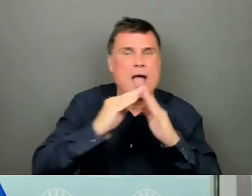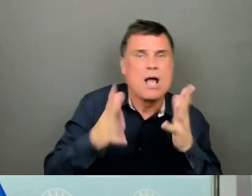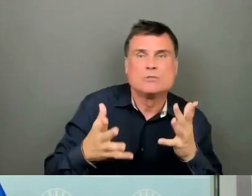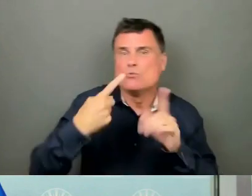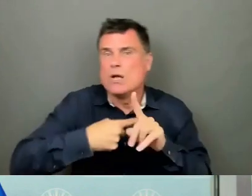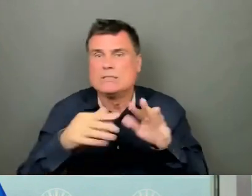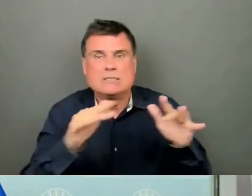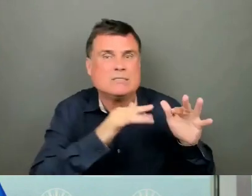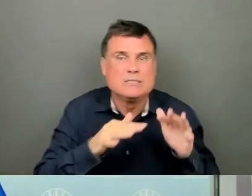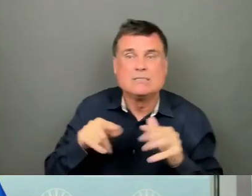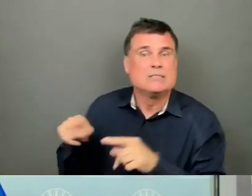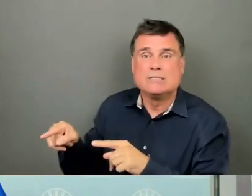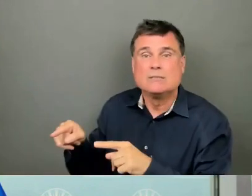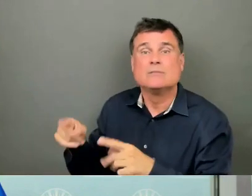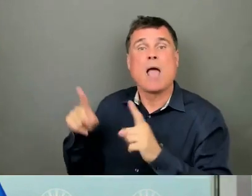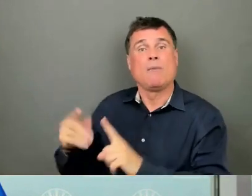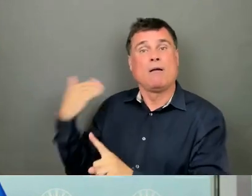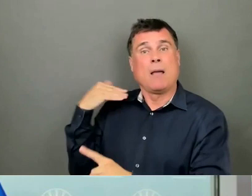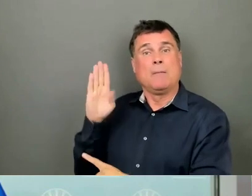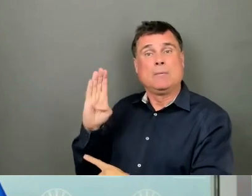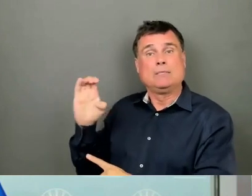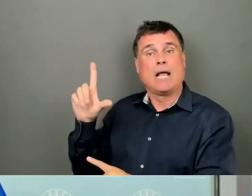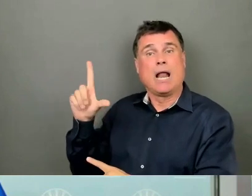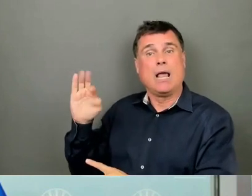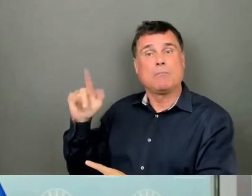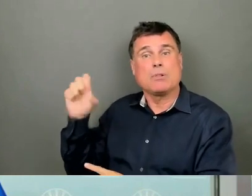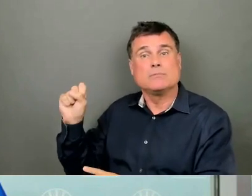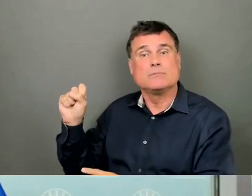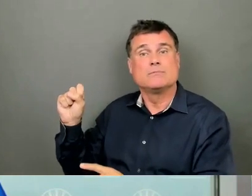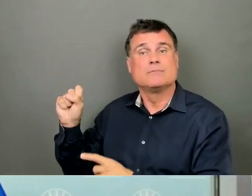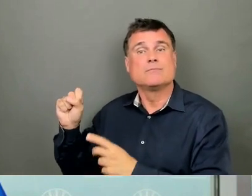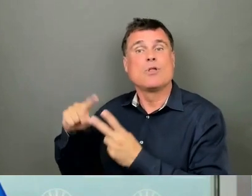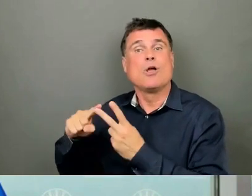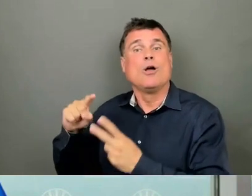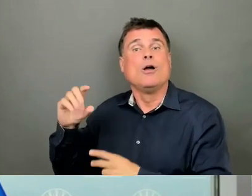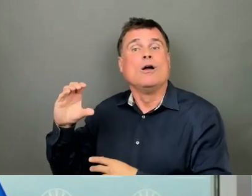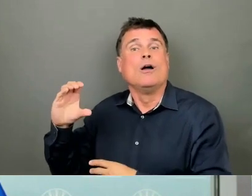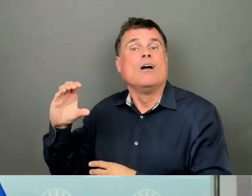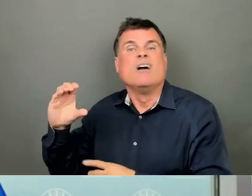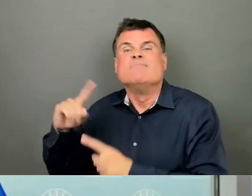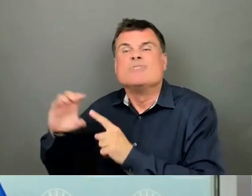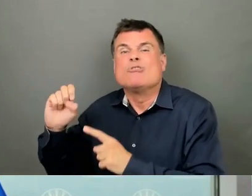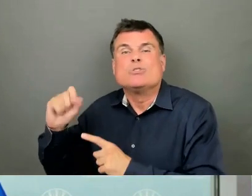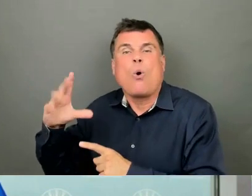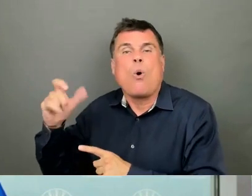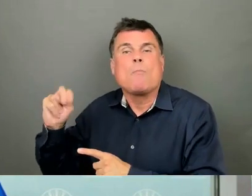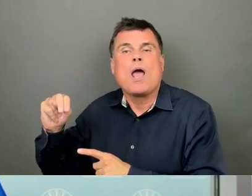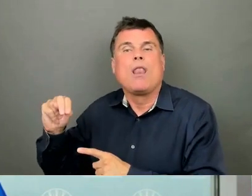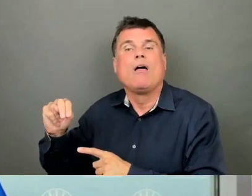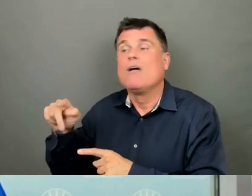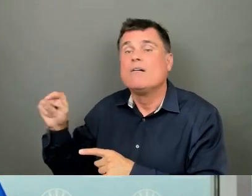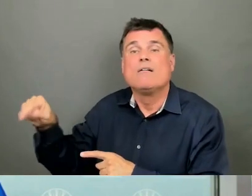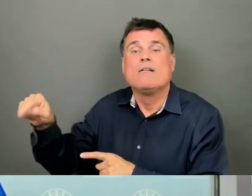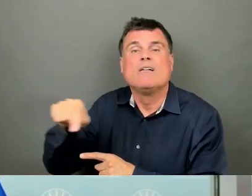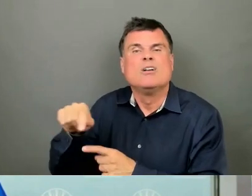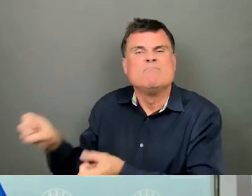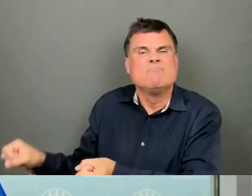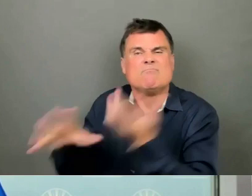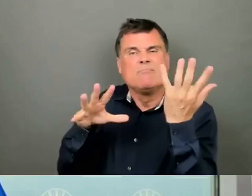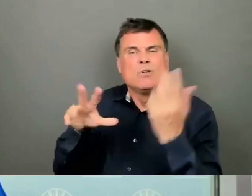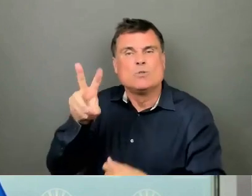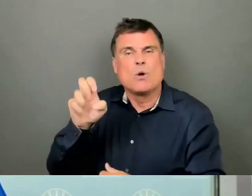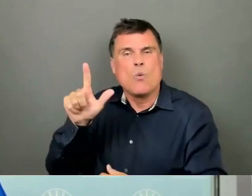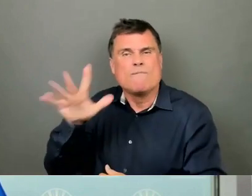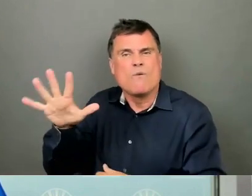the B.C. Liberal government, with the help of people like Kevin Falcon and Rich Coleman, evicted 224 families from low-cost housing,